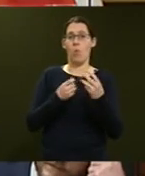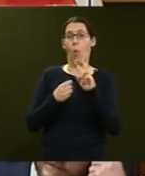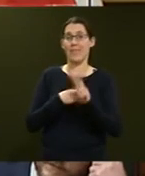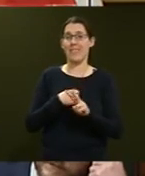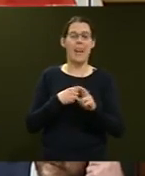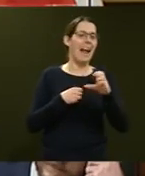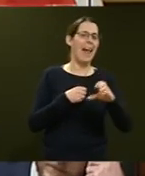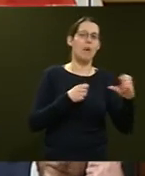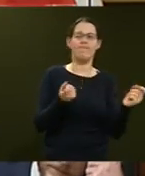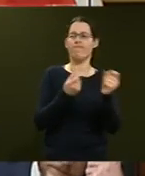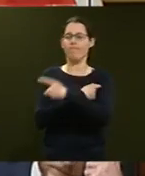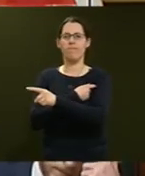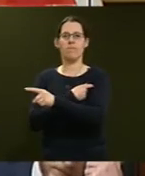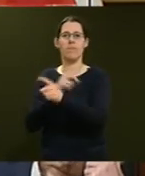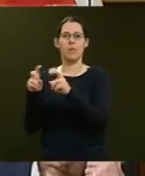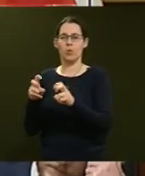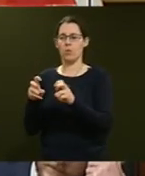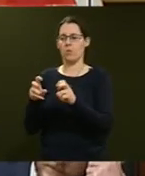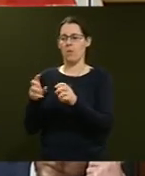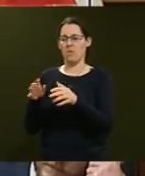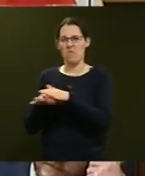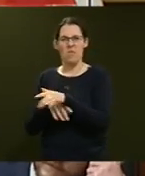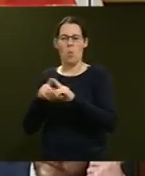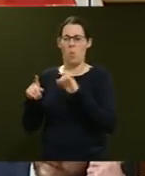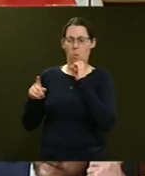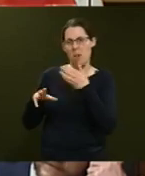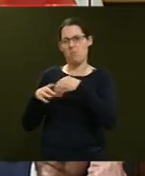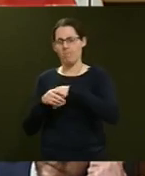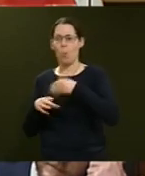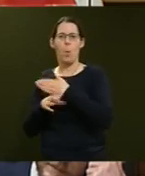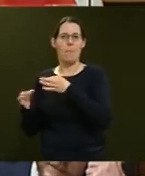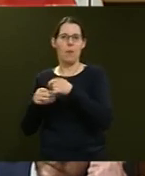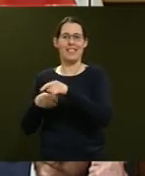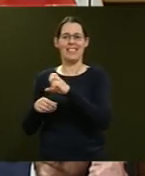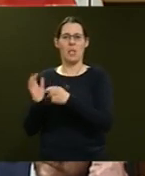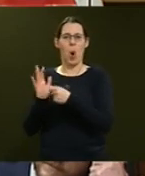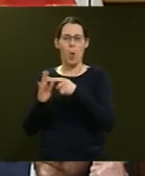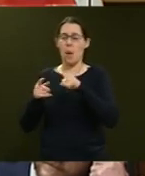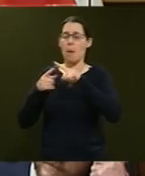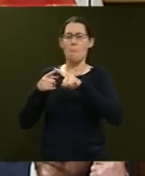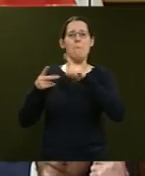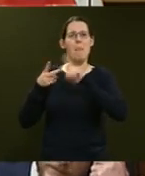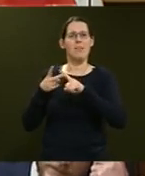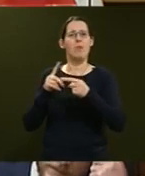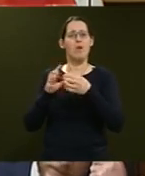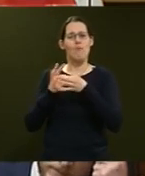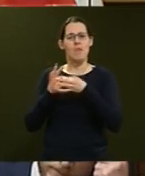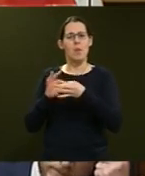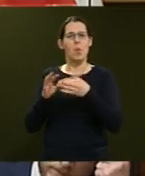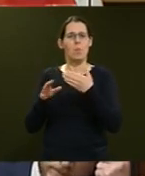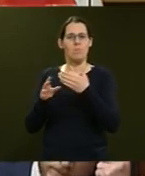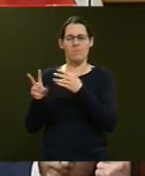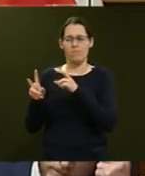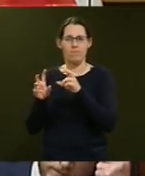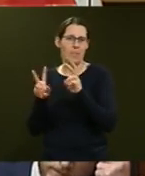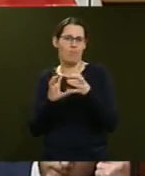regarding issues that would be on the work plan of the CTO and attaches some relevant background documents on those issues. On the same